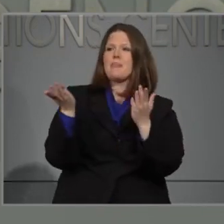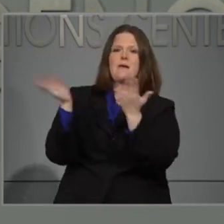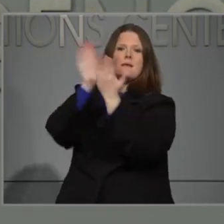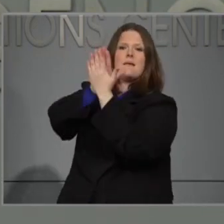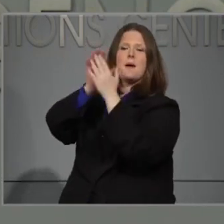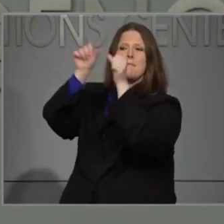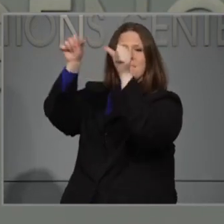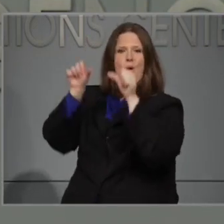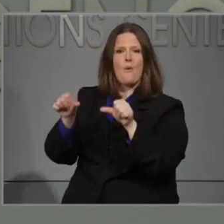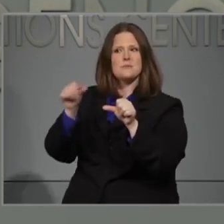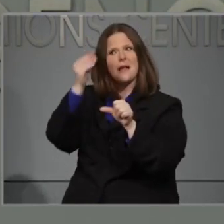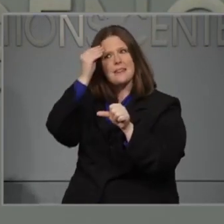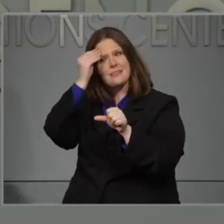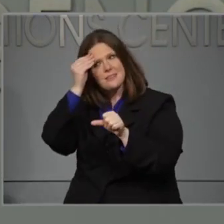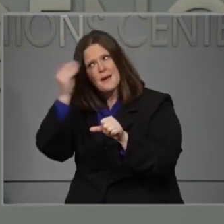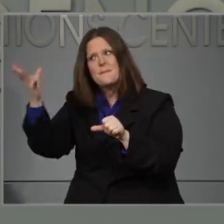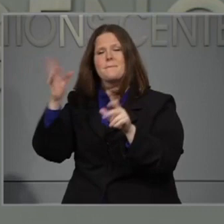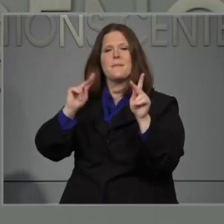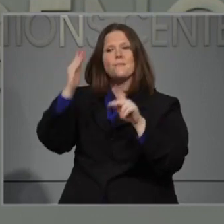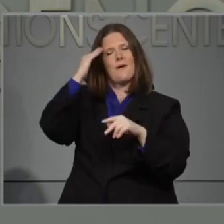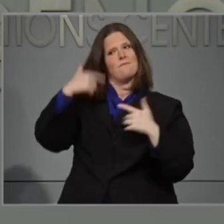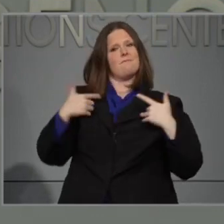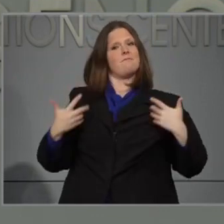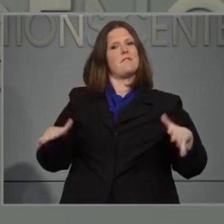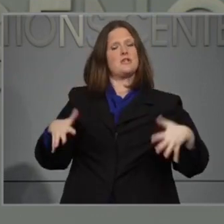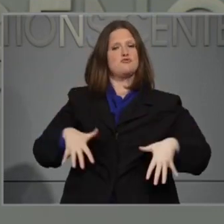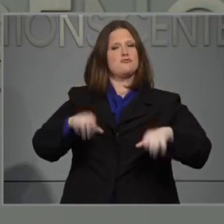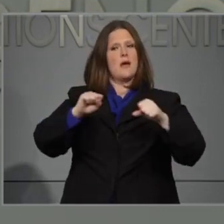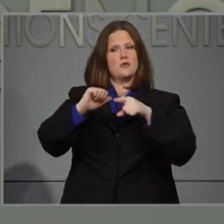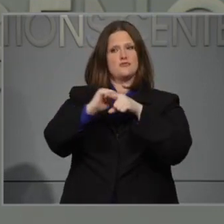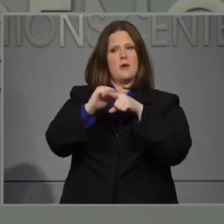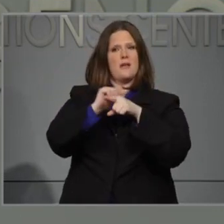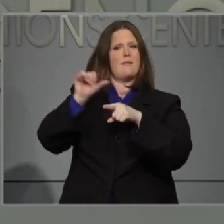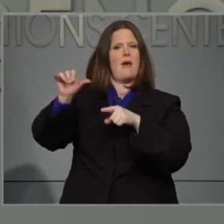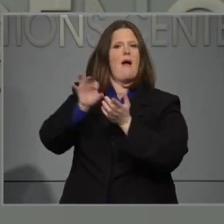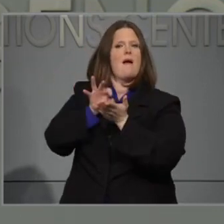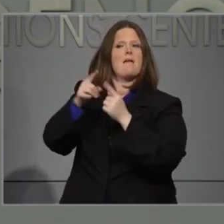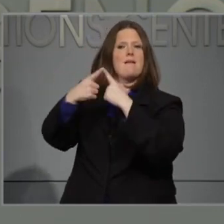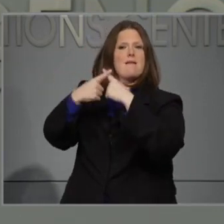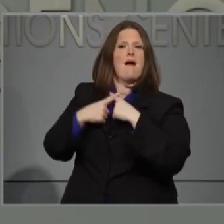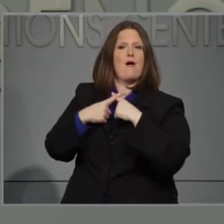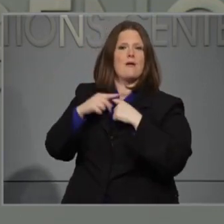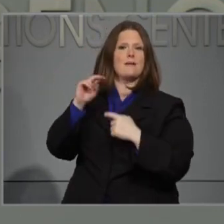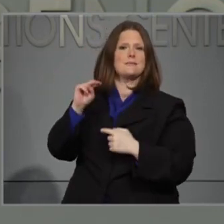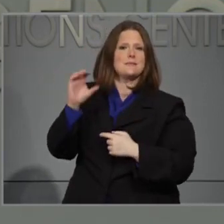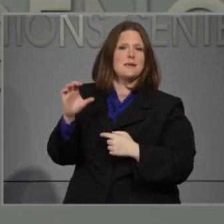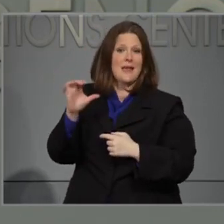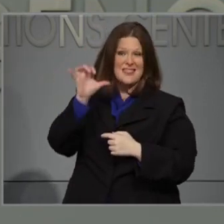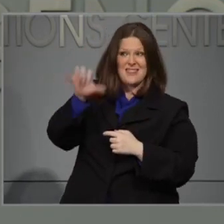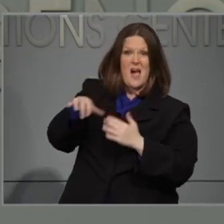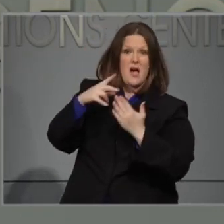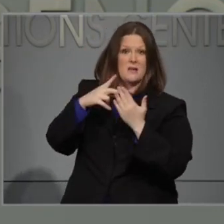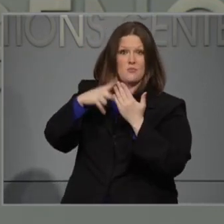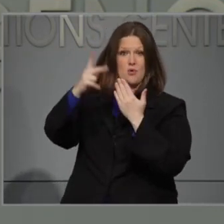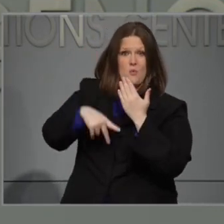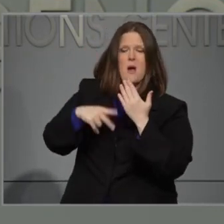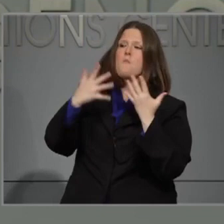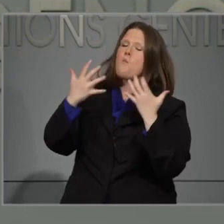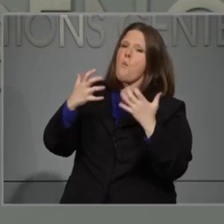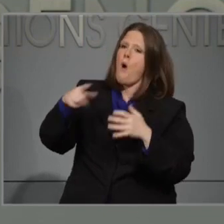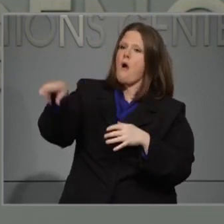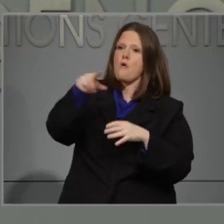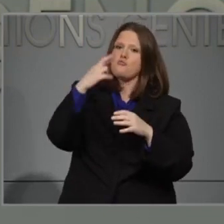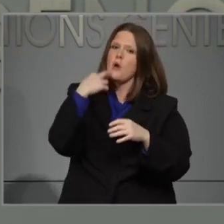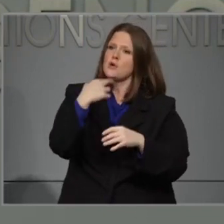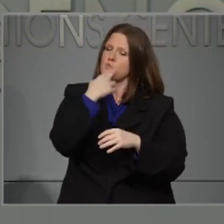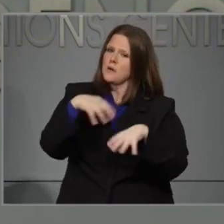that you are a Count on Me and Sea trainee and that you're participating in that program. We'd like to see many more restaurants